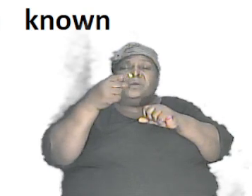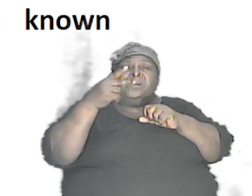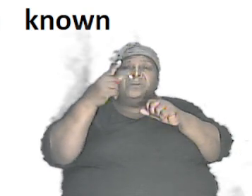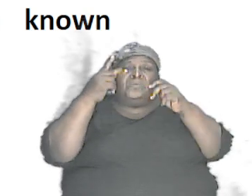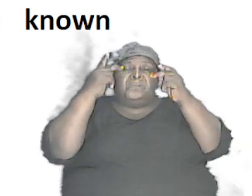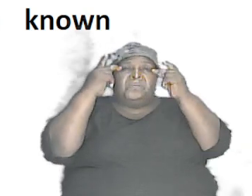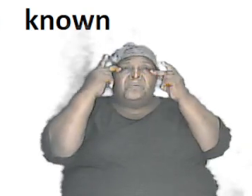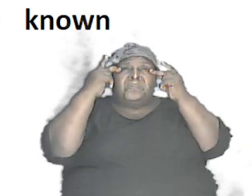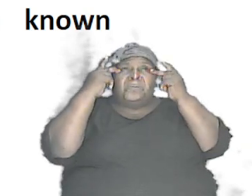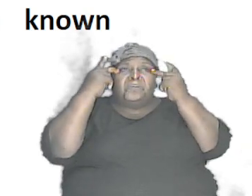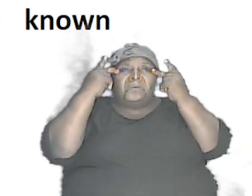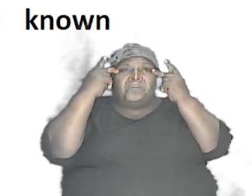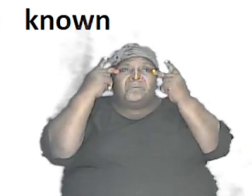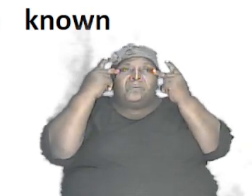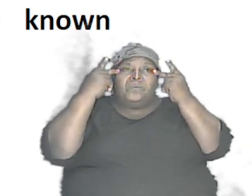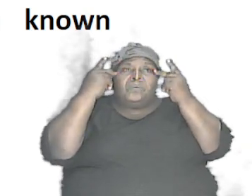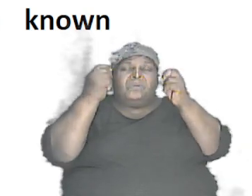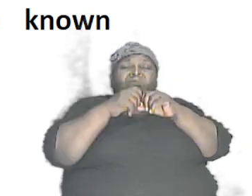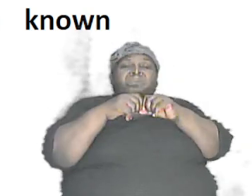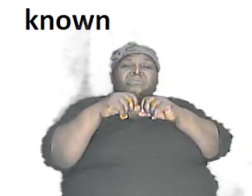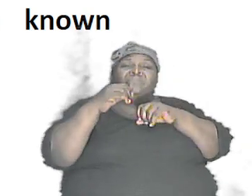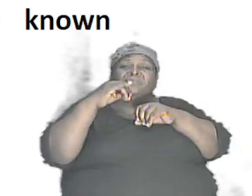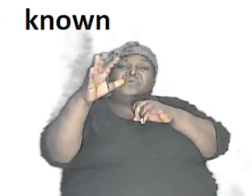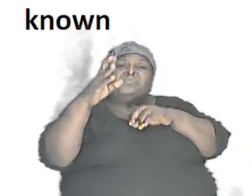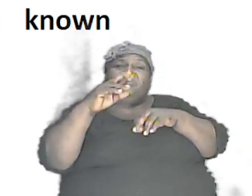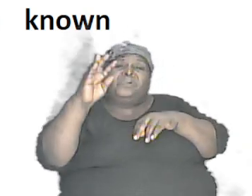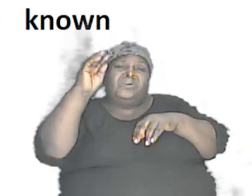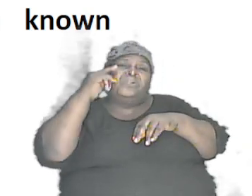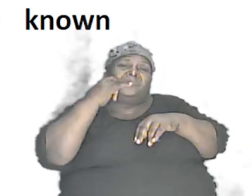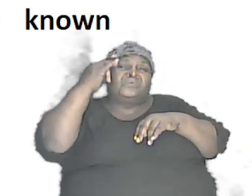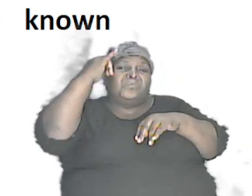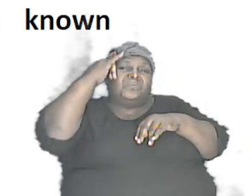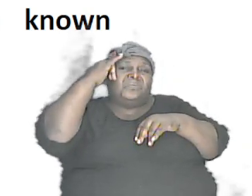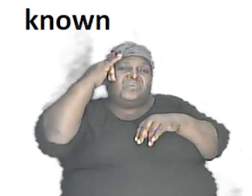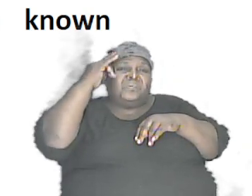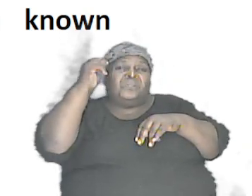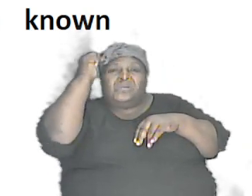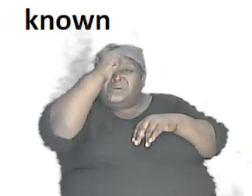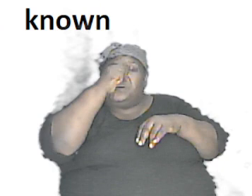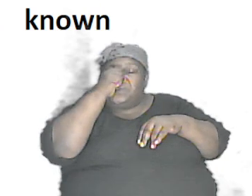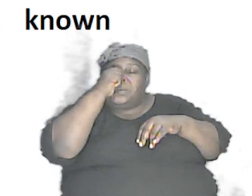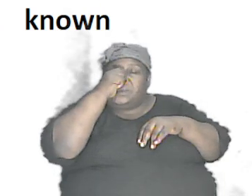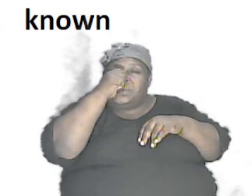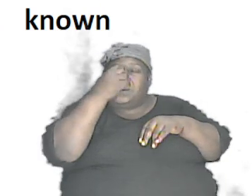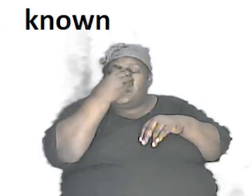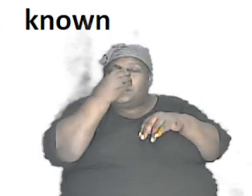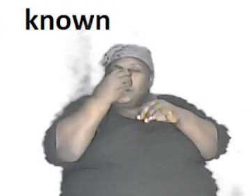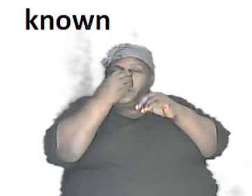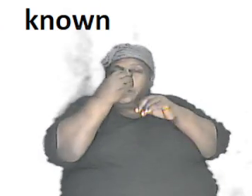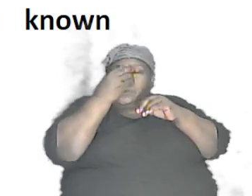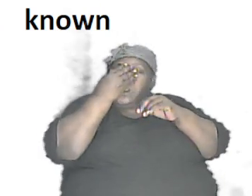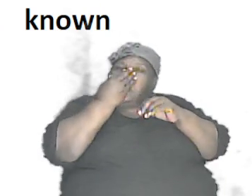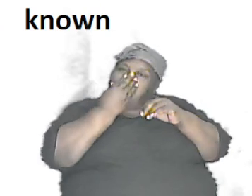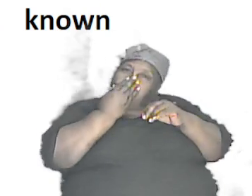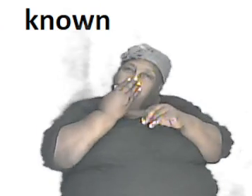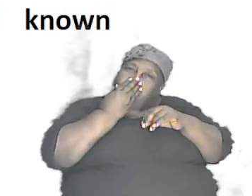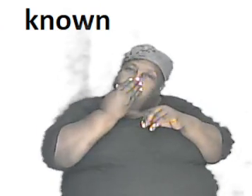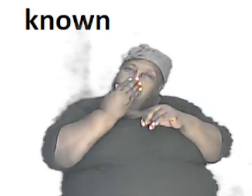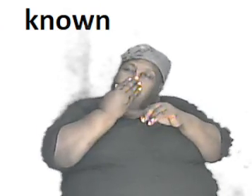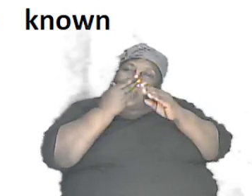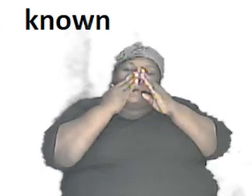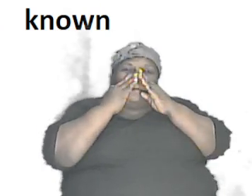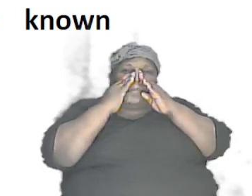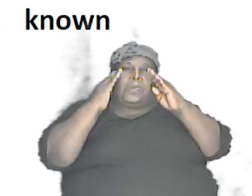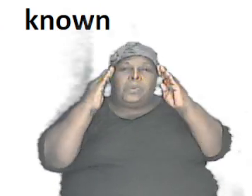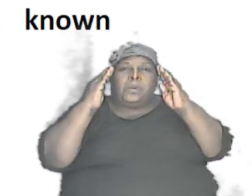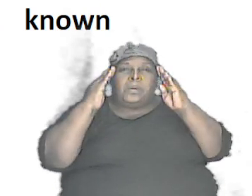notice how our four parents that went to Africa ever notice how their nose big and flat right that is